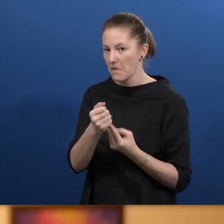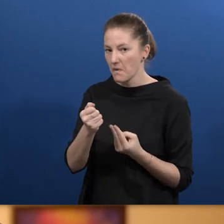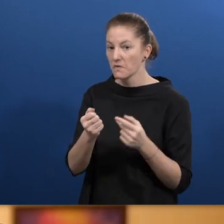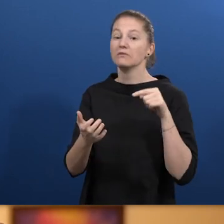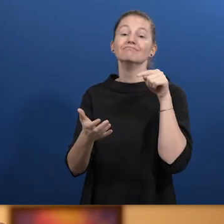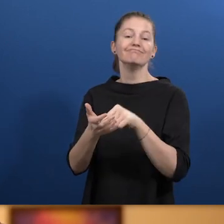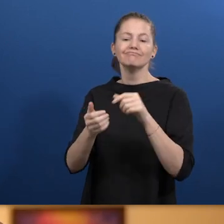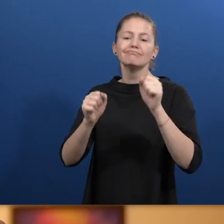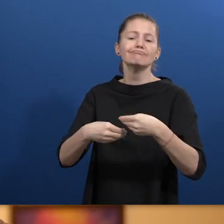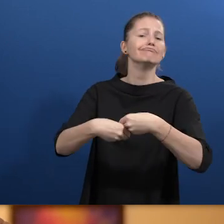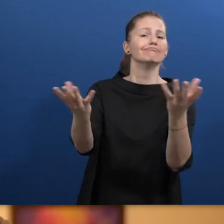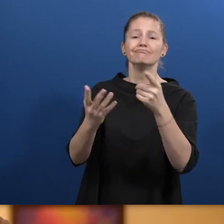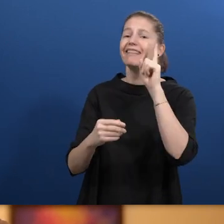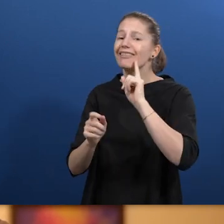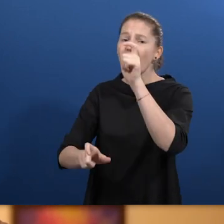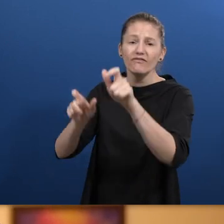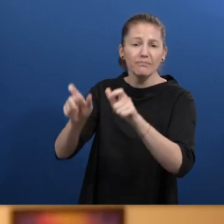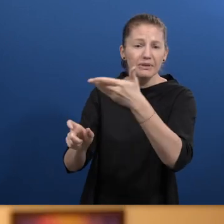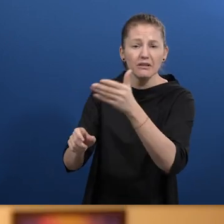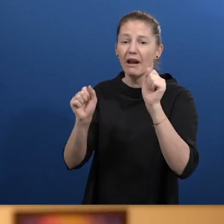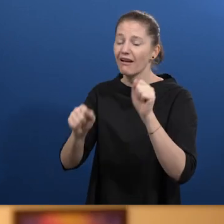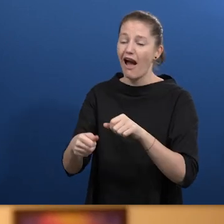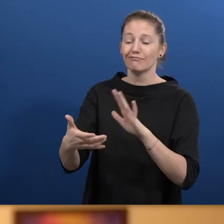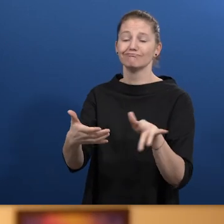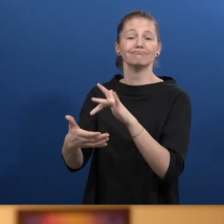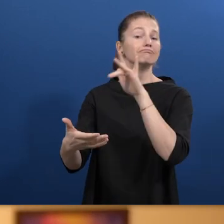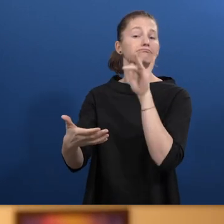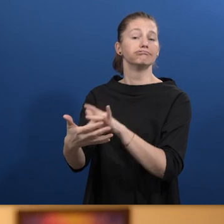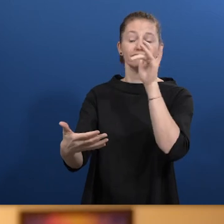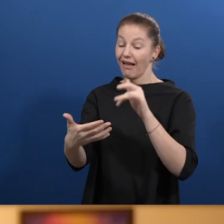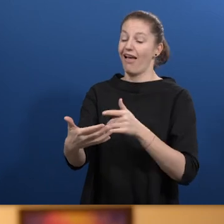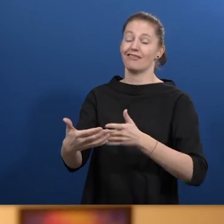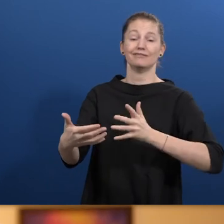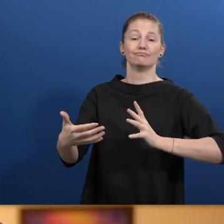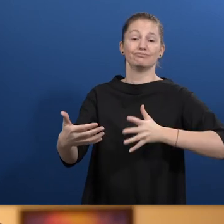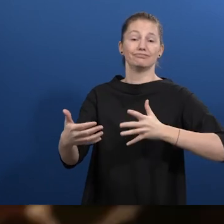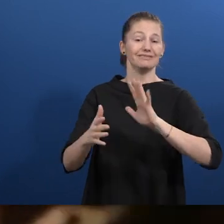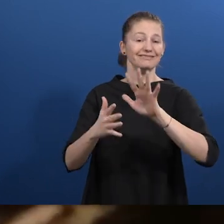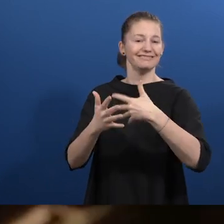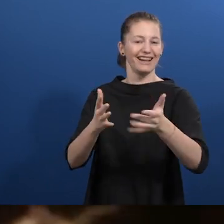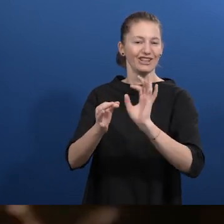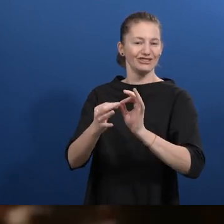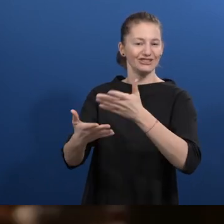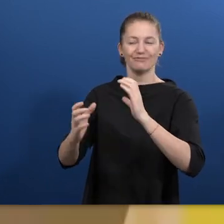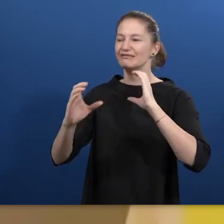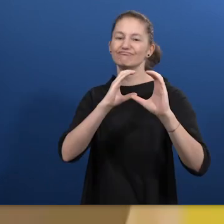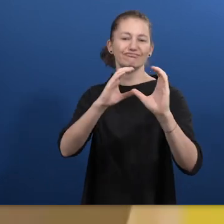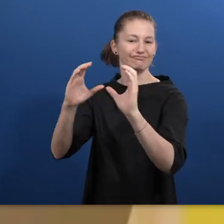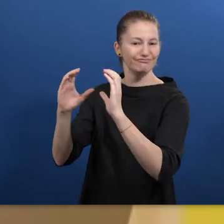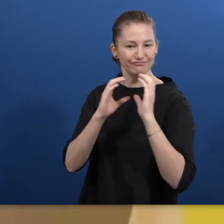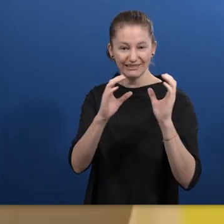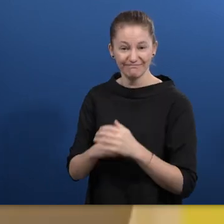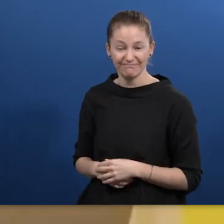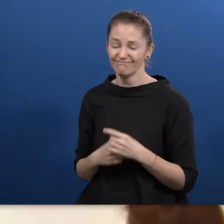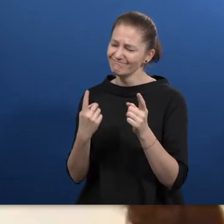marketplace where a deaf user connects with certified sign language interpreters on just one click via video calling